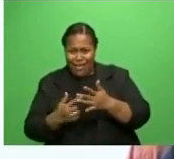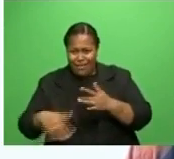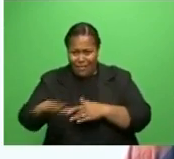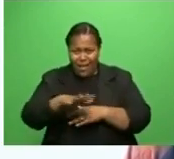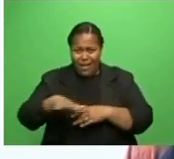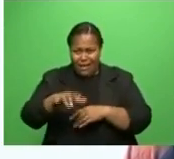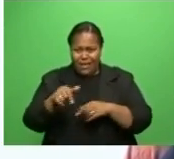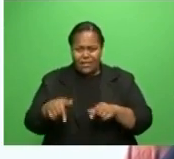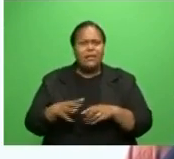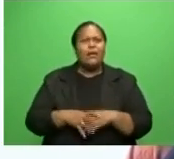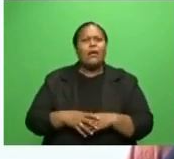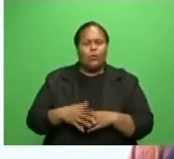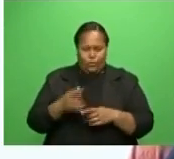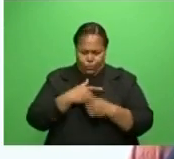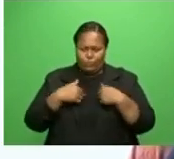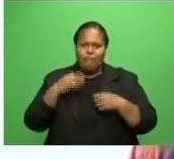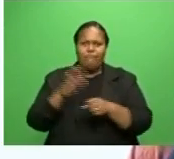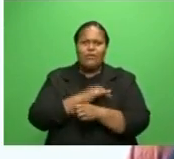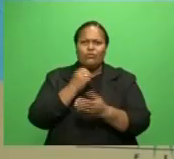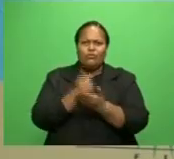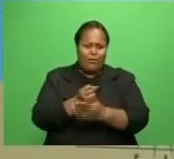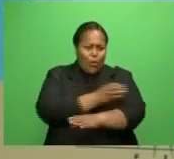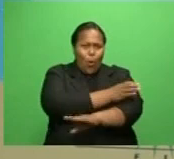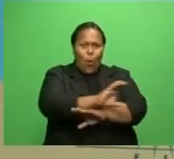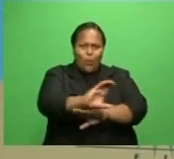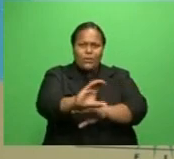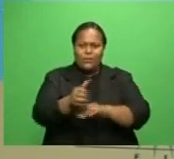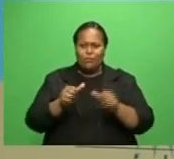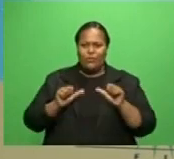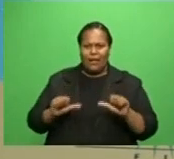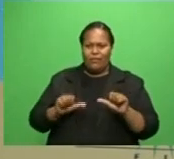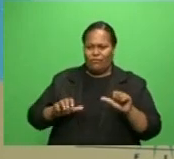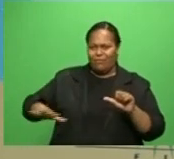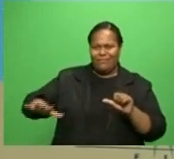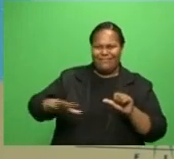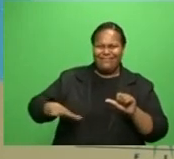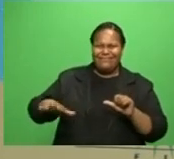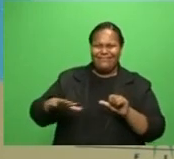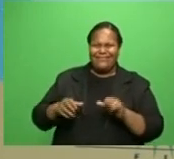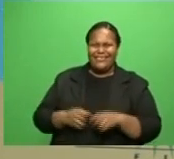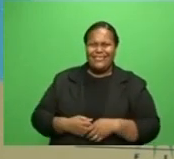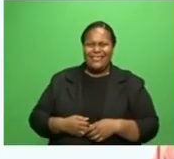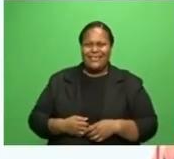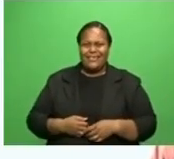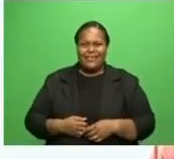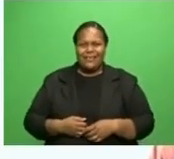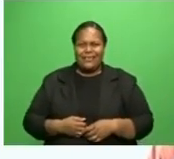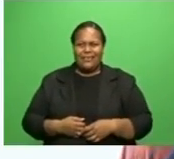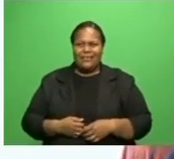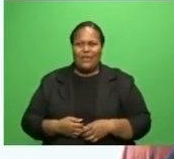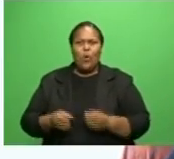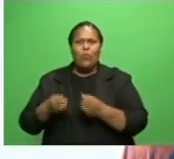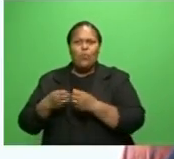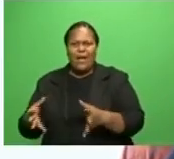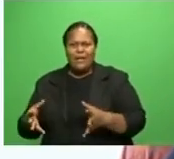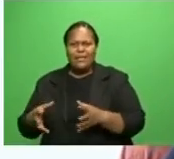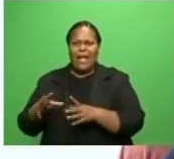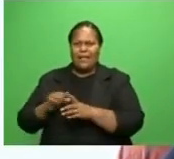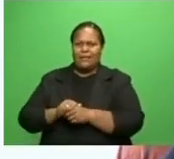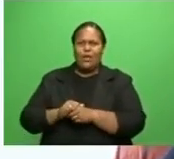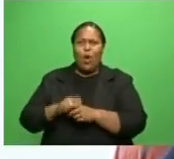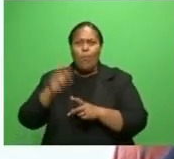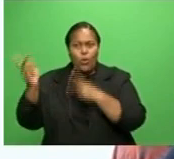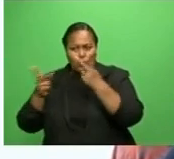areas are protected from these intrusions which can indirectly negatively undermine or affect